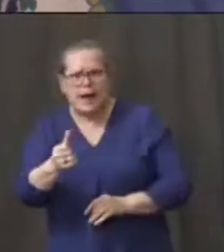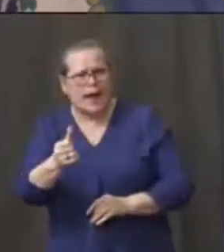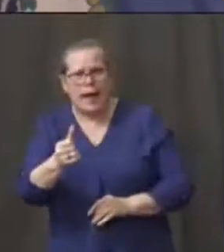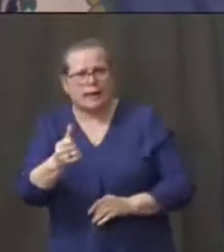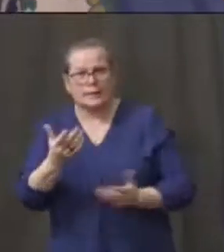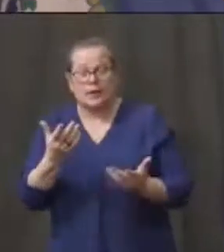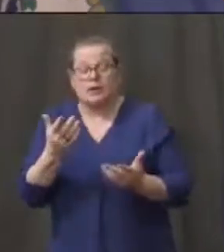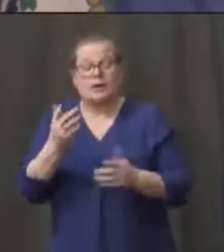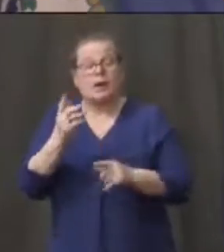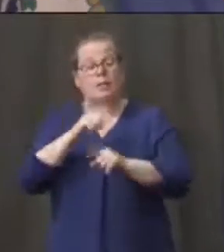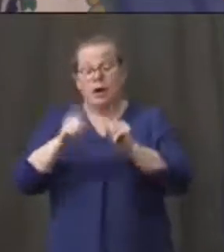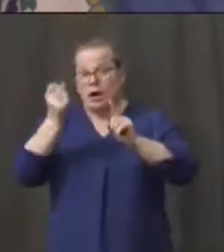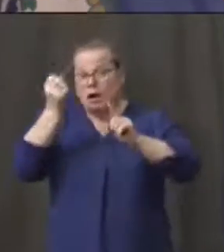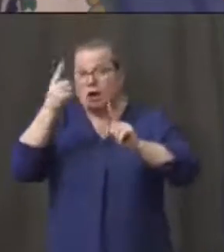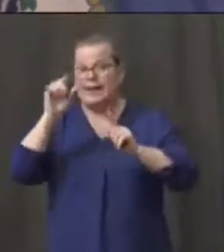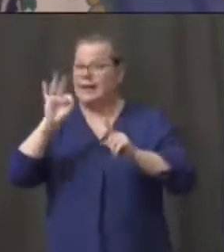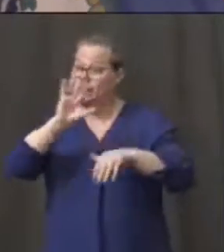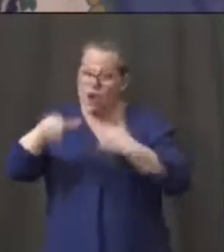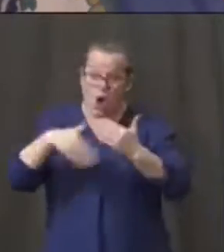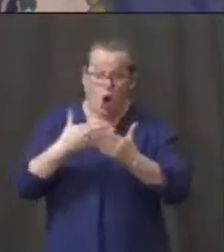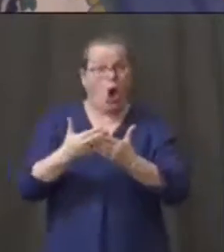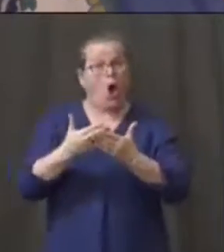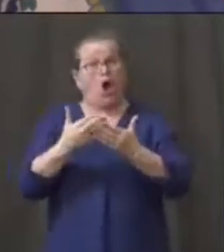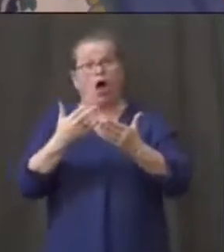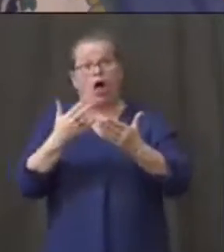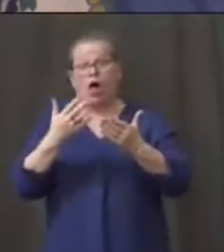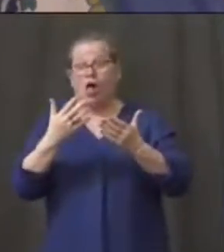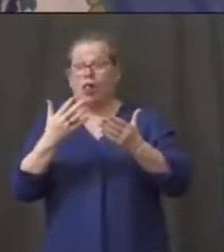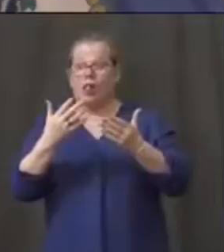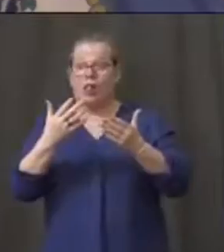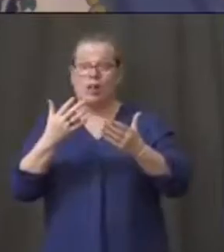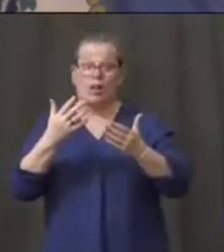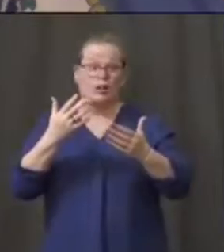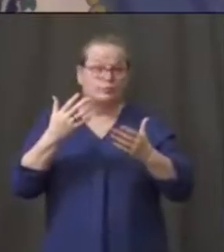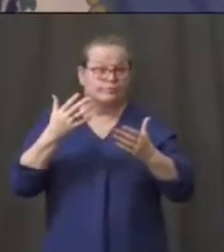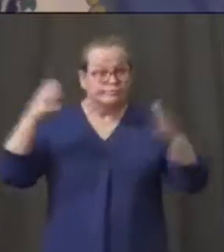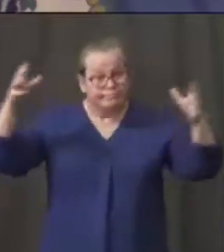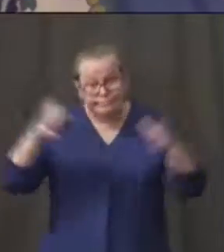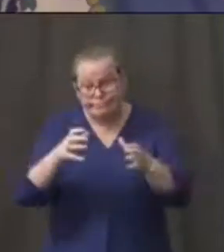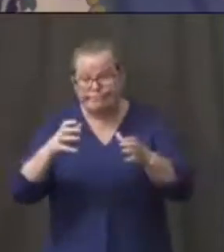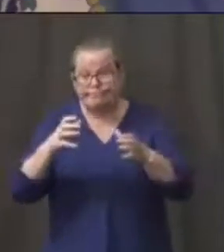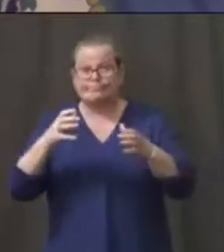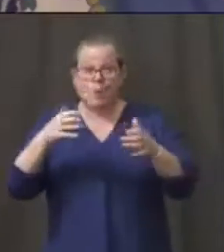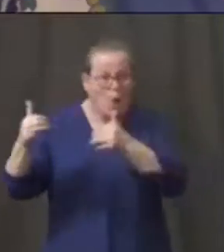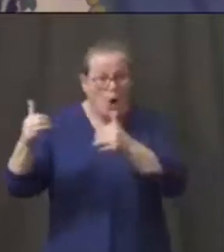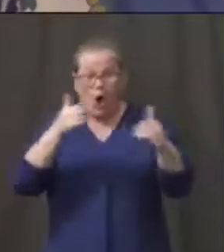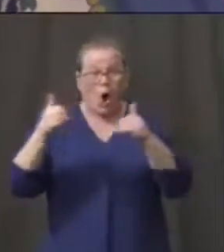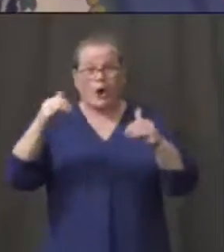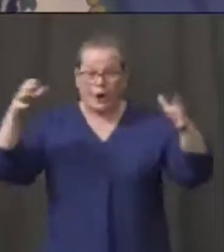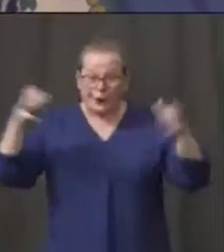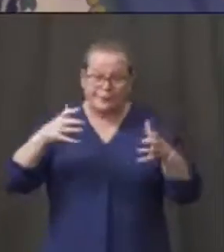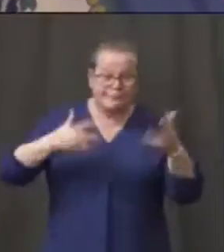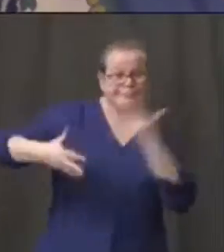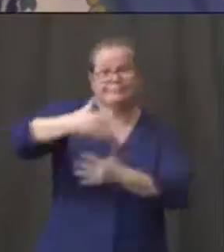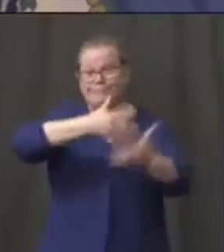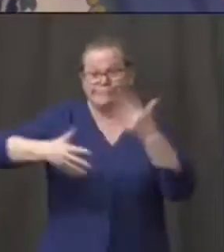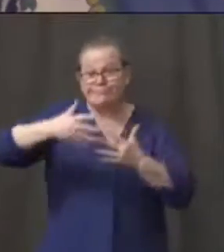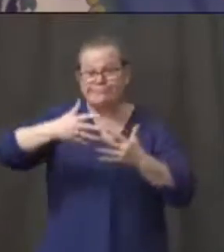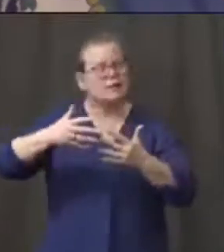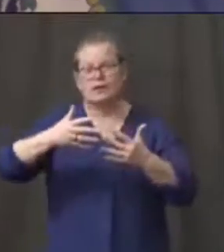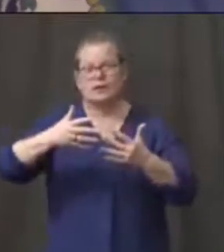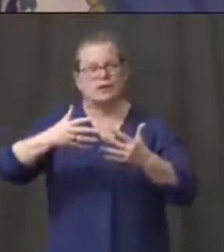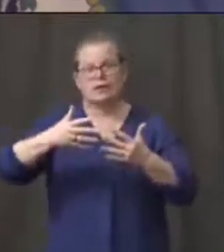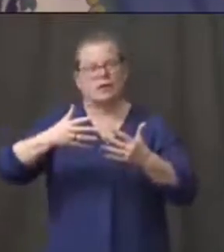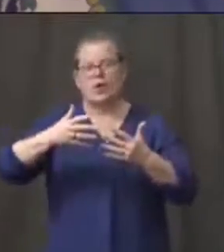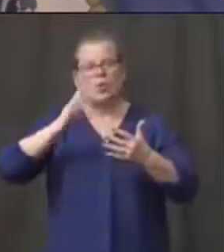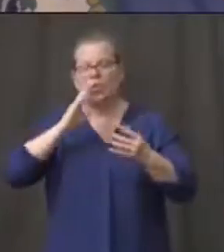be if we all go out and party. And that's why our strict, it's getting tougher and